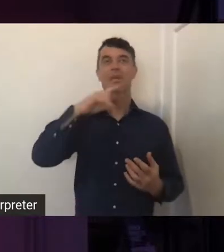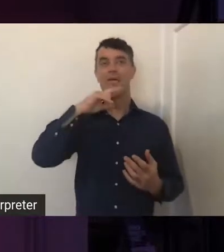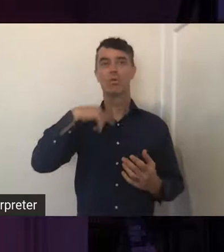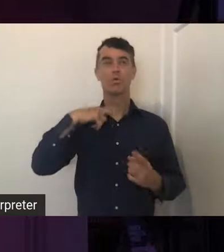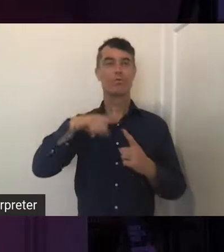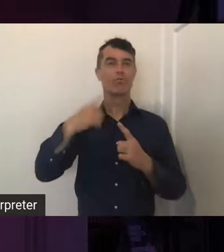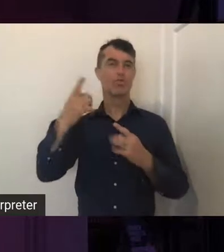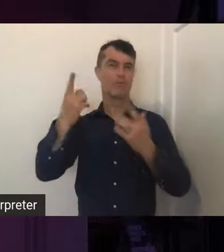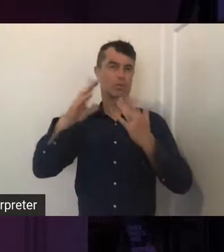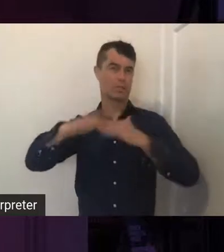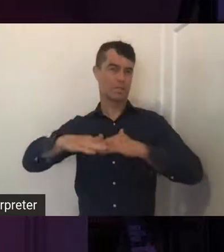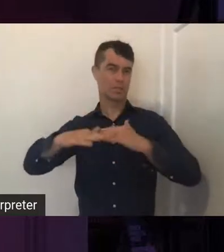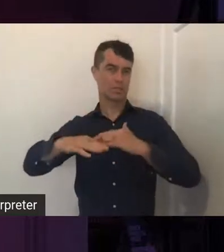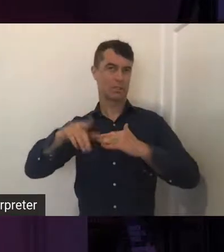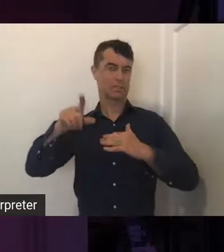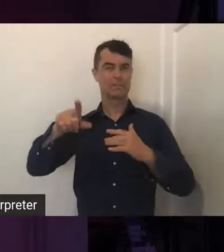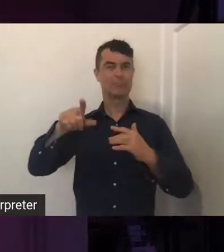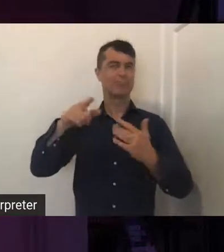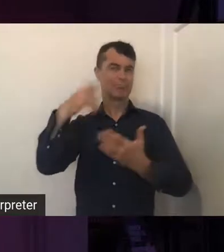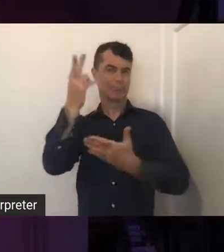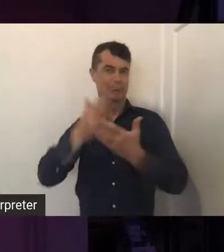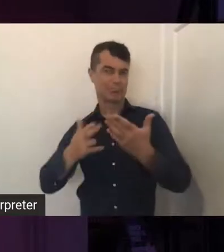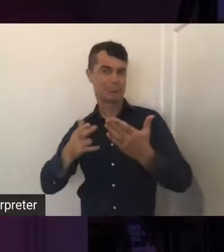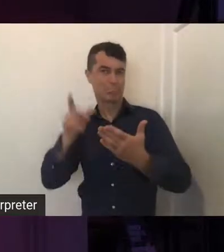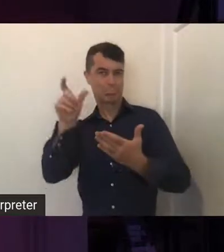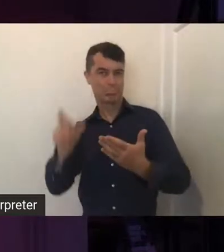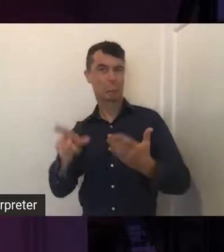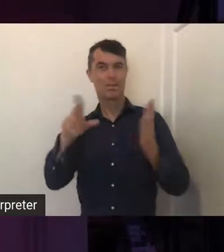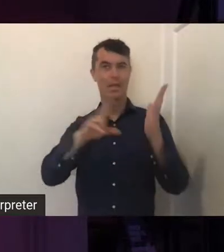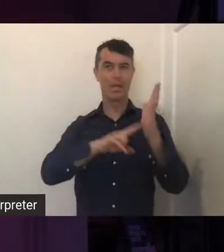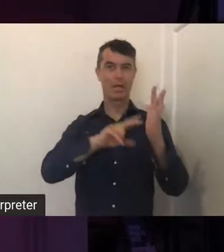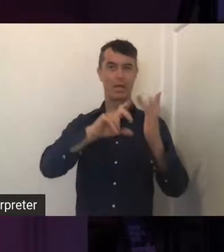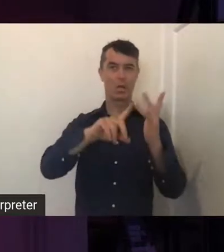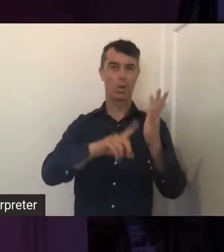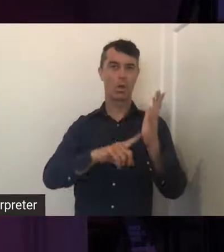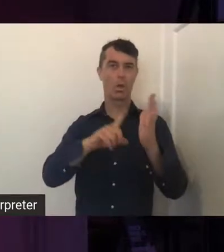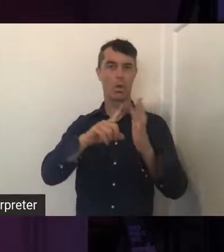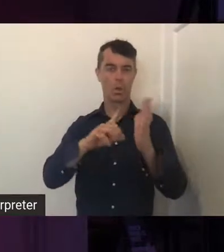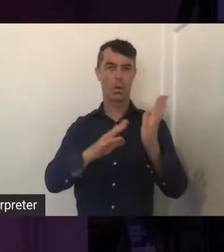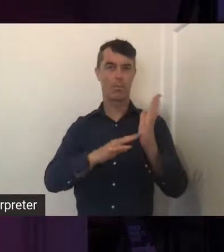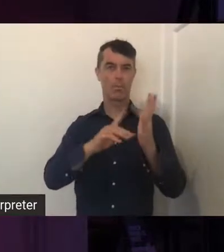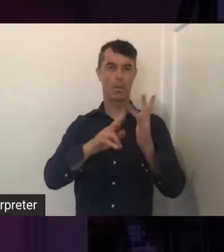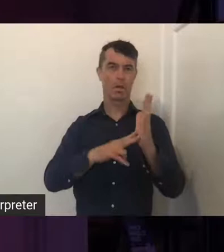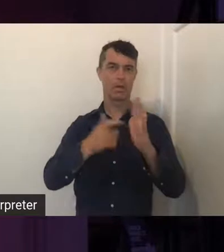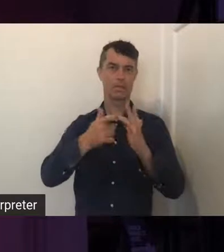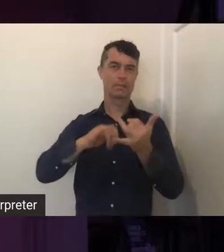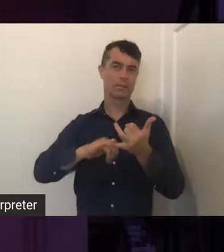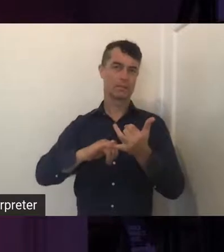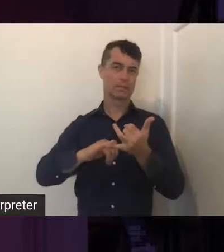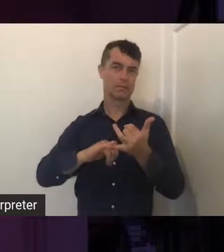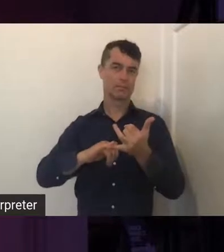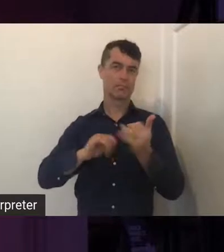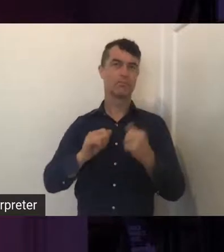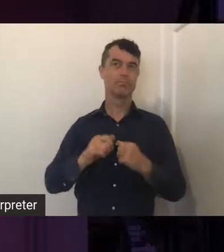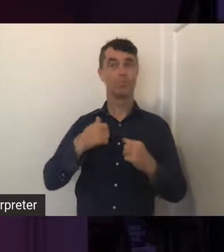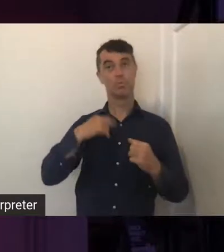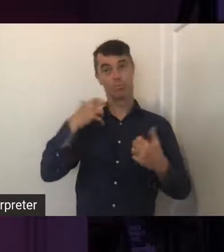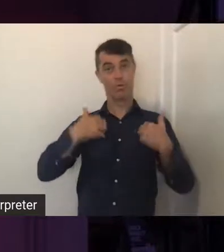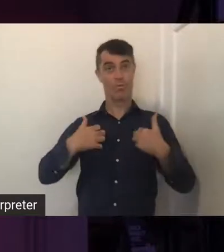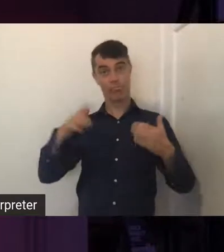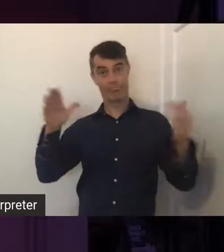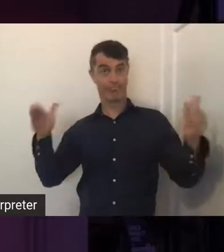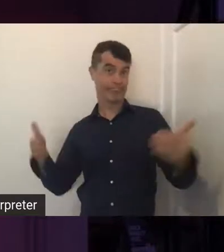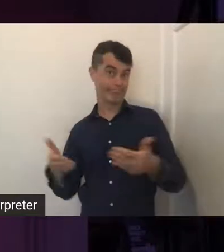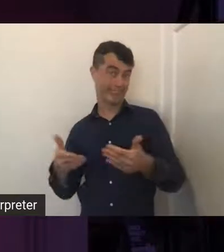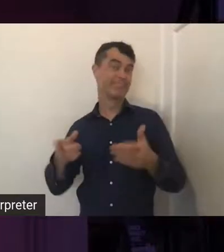multidisciplinary creative Nicole Monks and we're really looking forward to introducing to her and getting started.